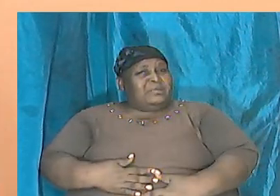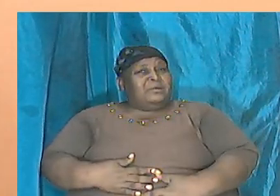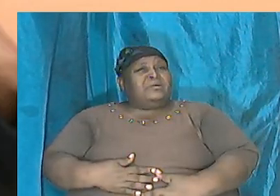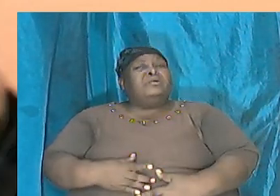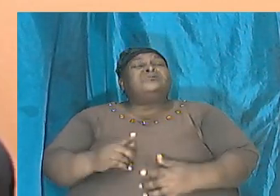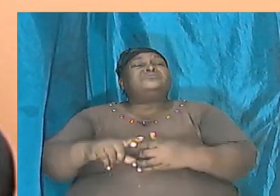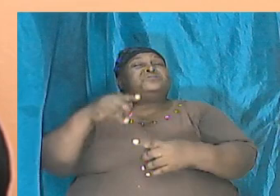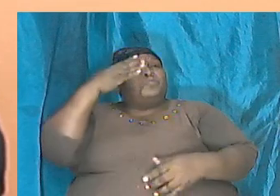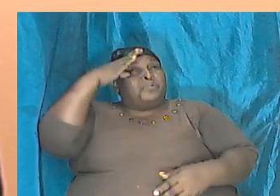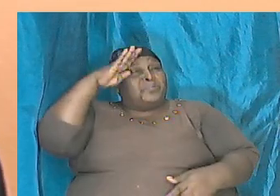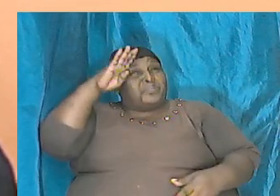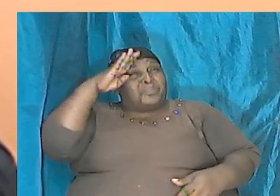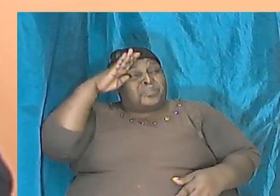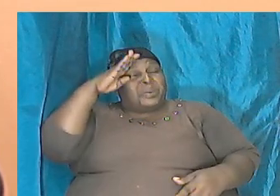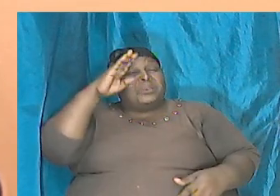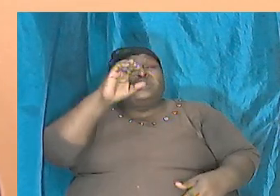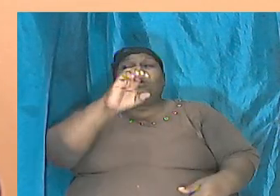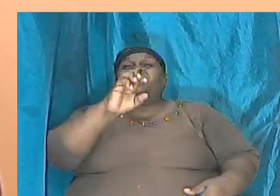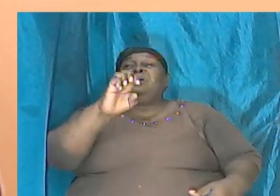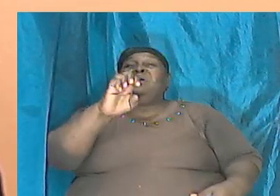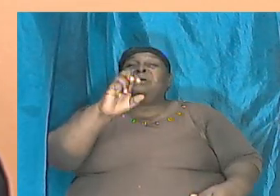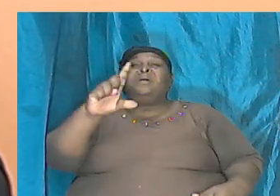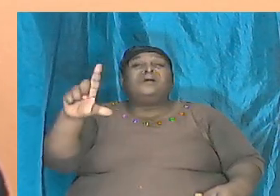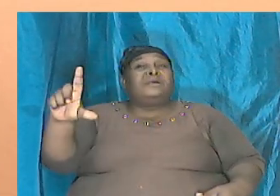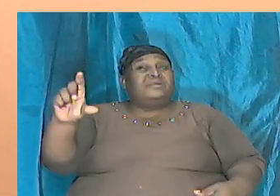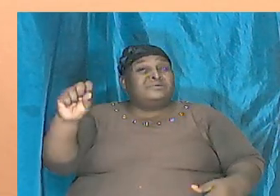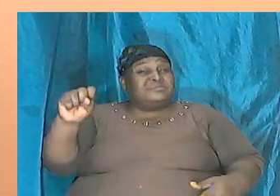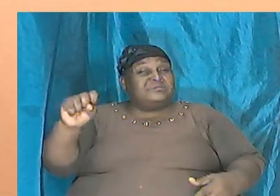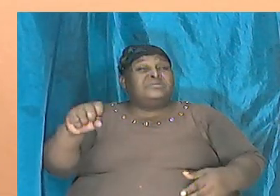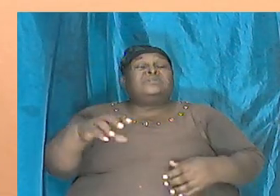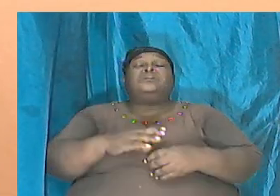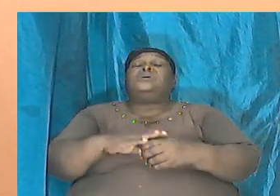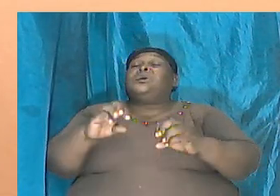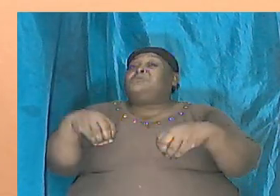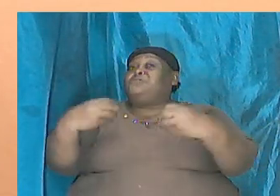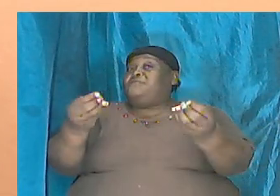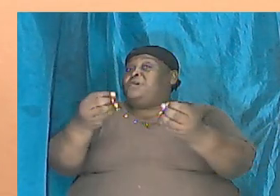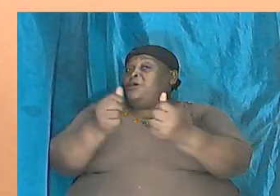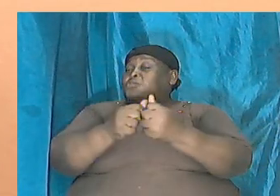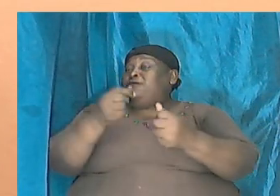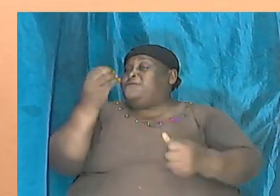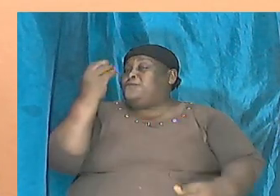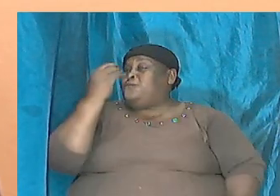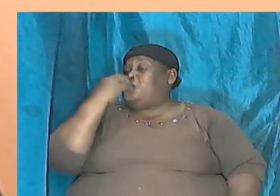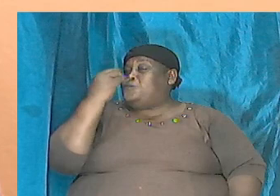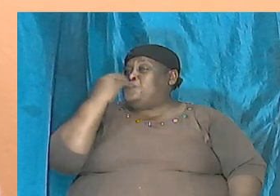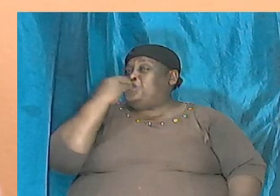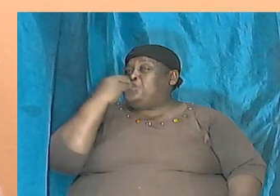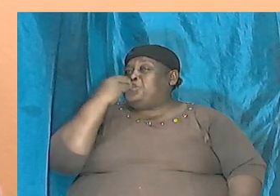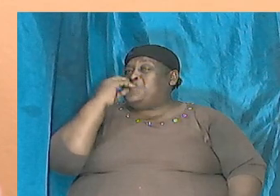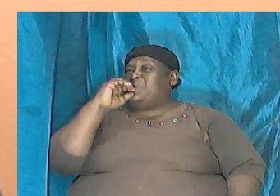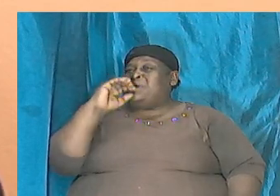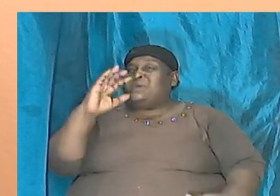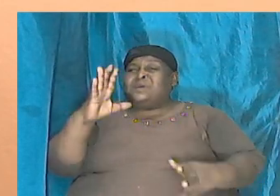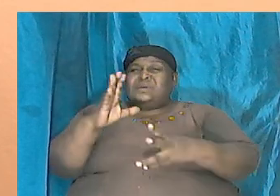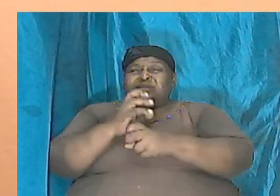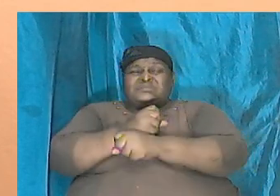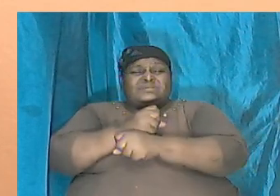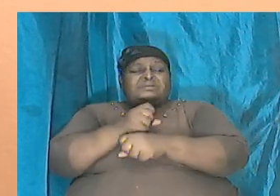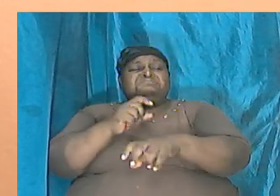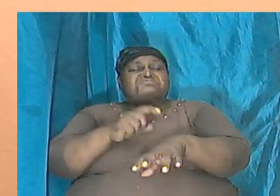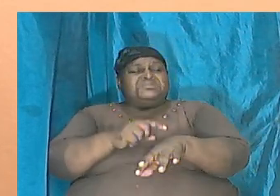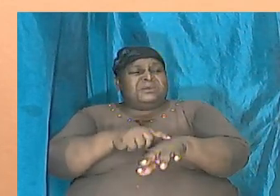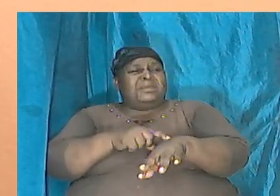to all the cells, it saturates the cells and provides them with food. Have we ever taken the time out to know that when